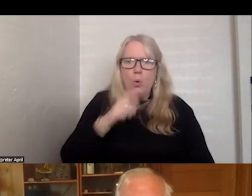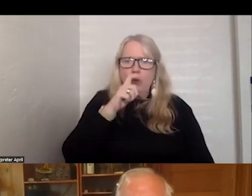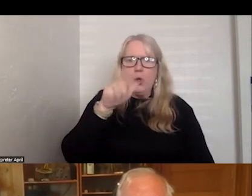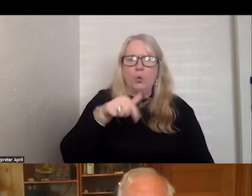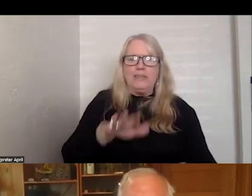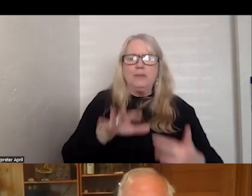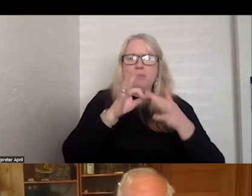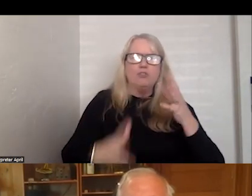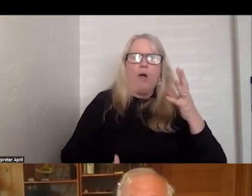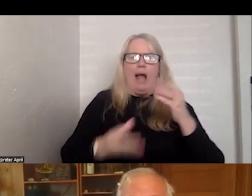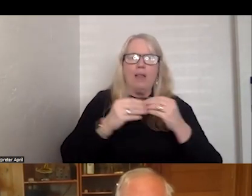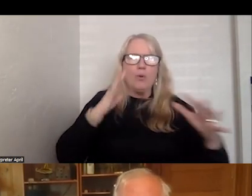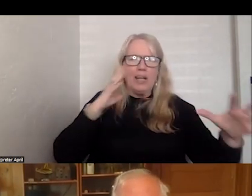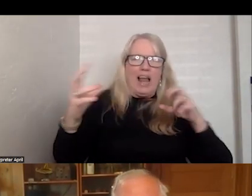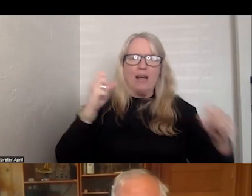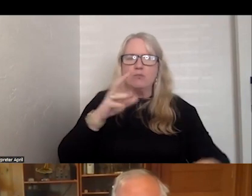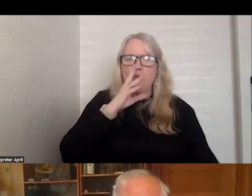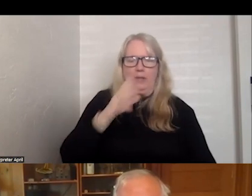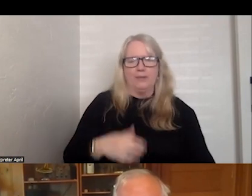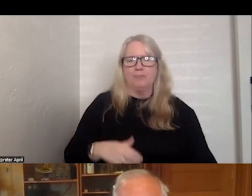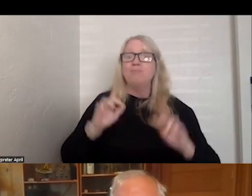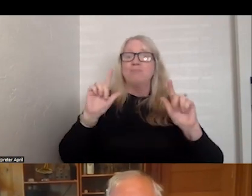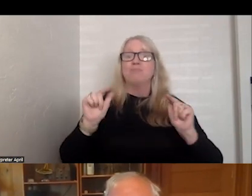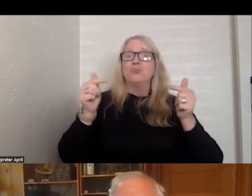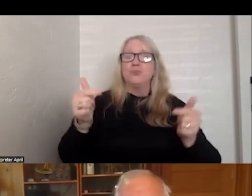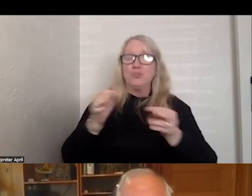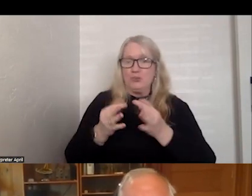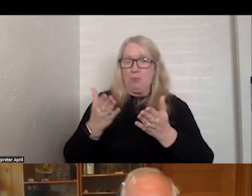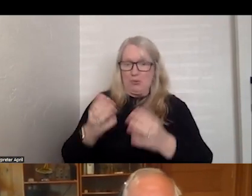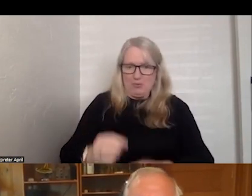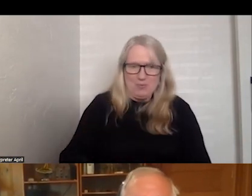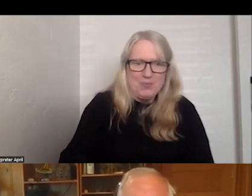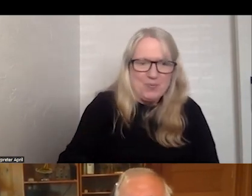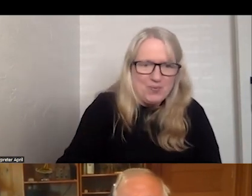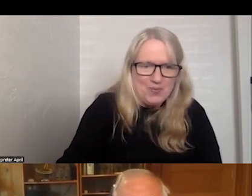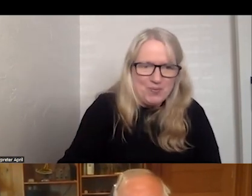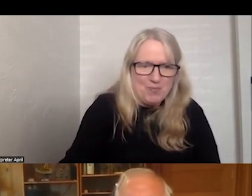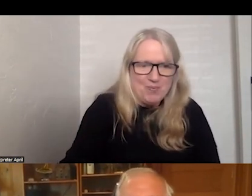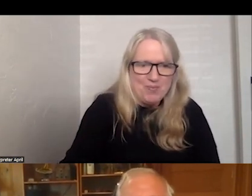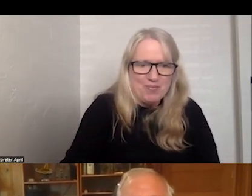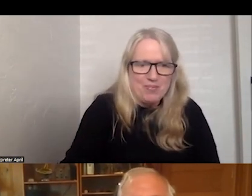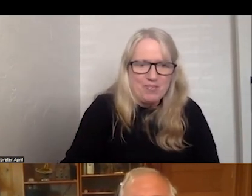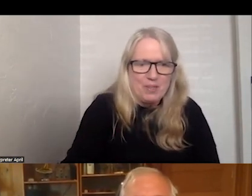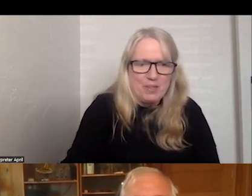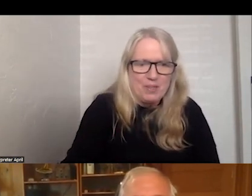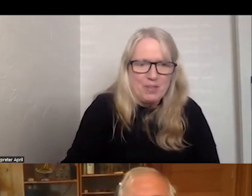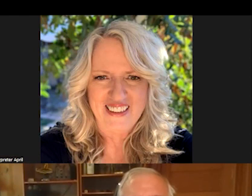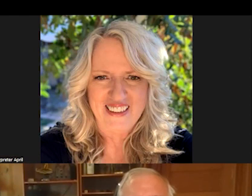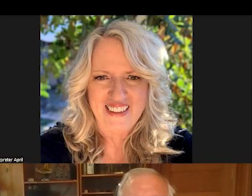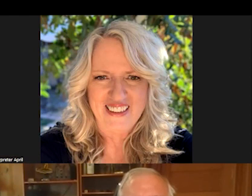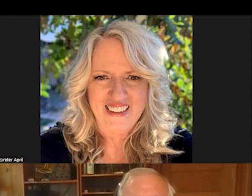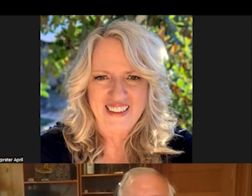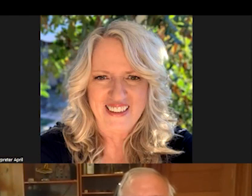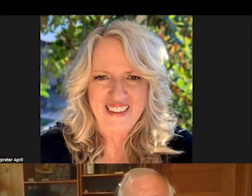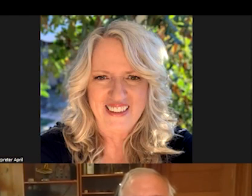othering kind of loud voice. And then an important thing to consider is though the blindness is very visible,